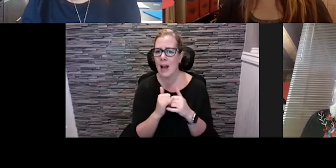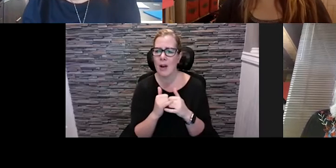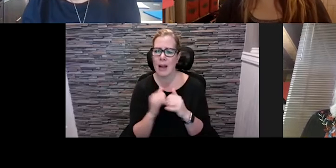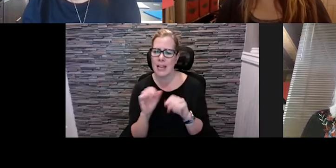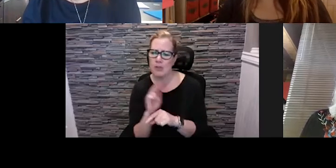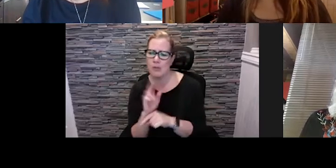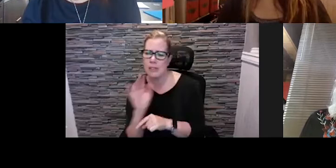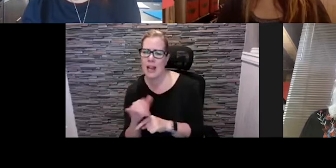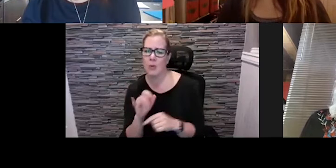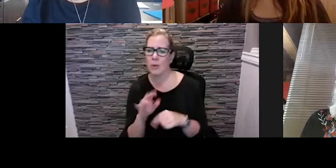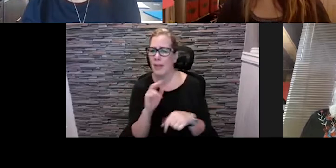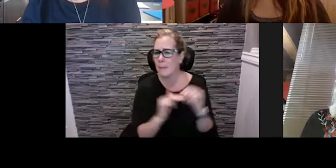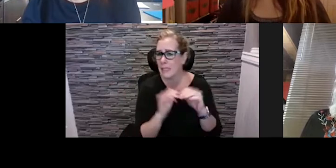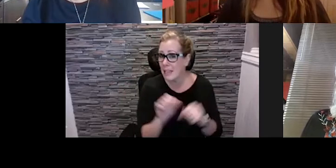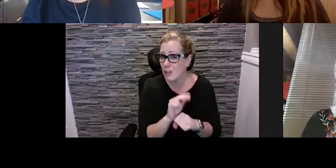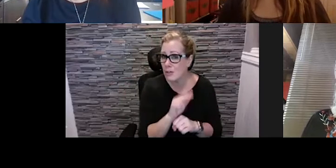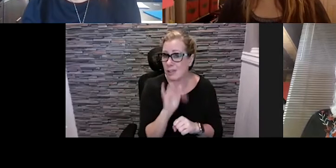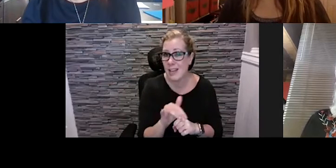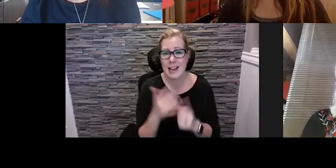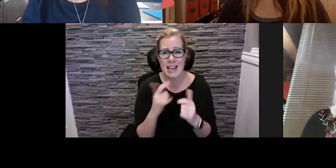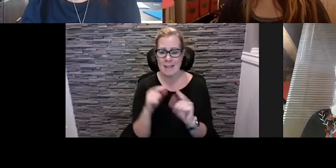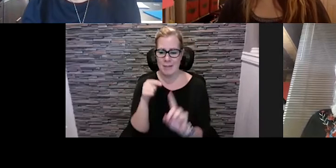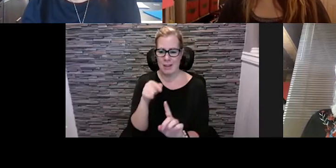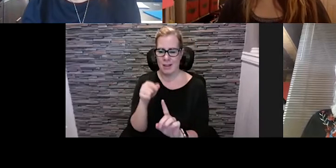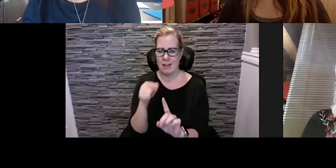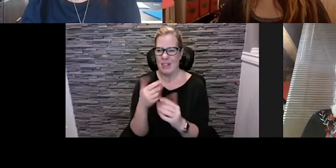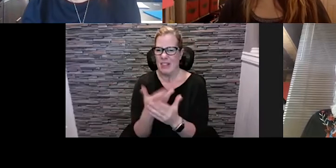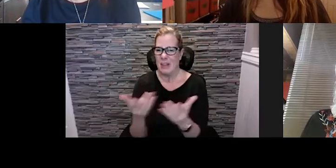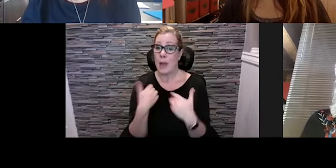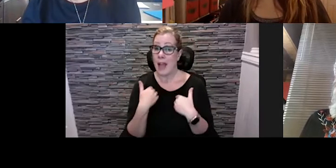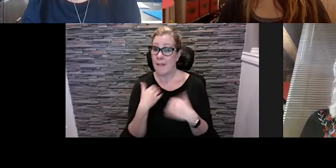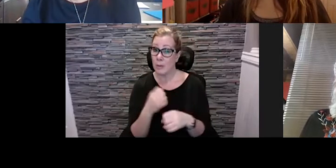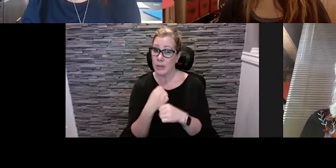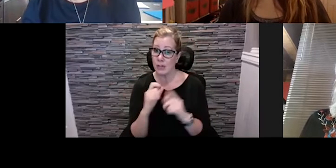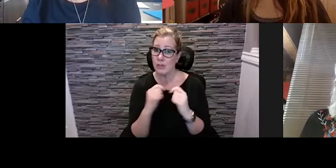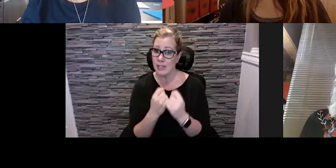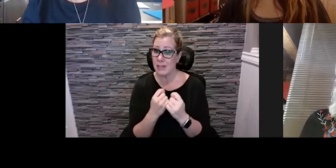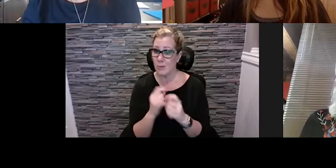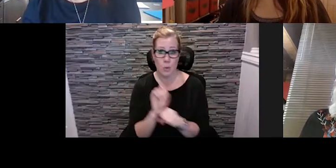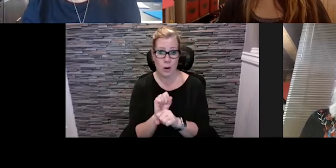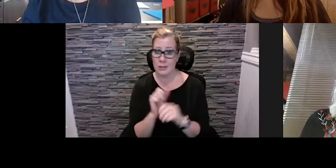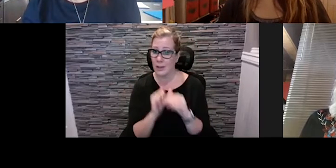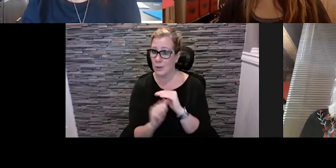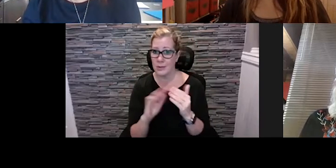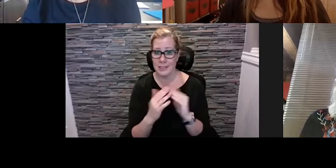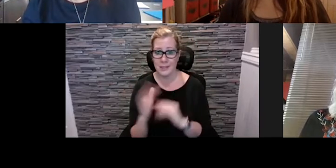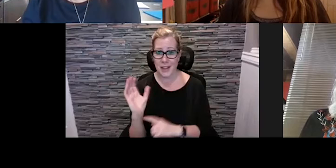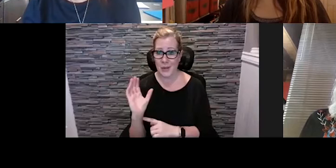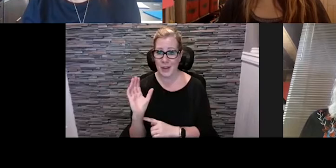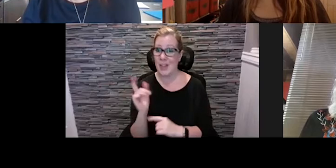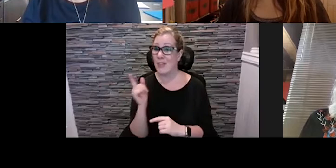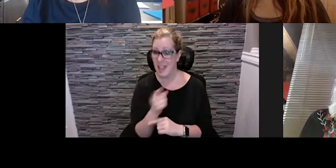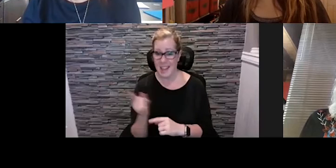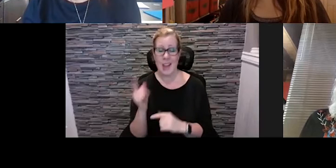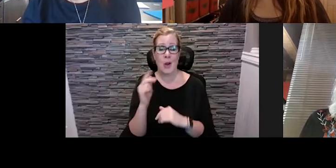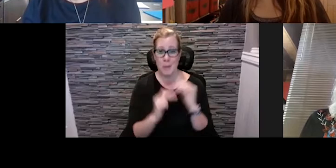those spaces even some of those logistic pieces we do have a production team at the city of calgary that works they're building those annual events every